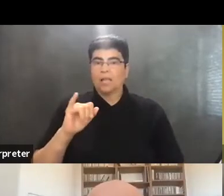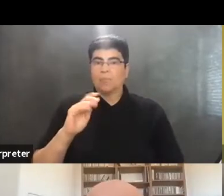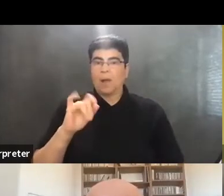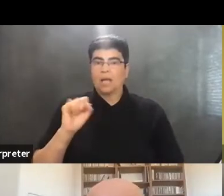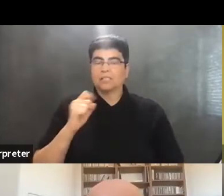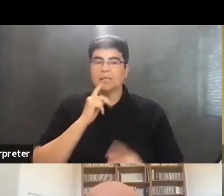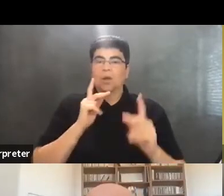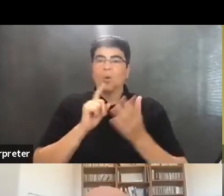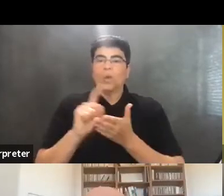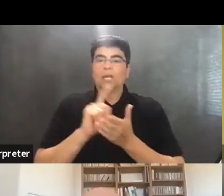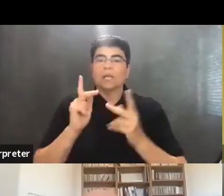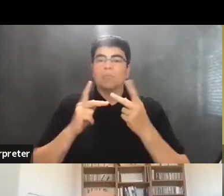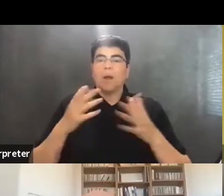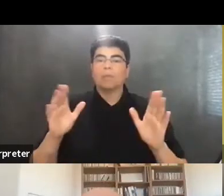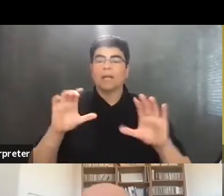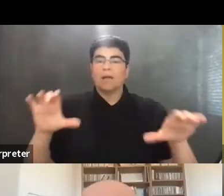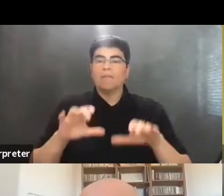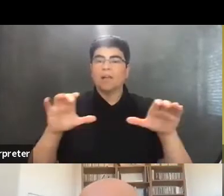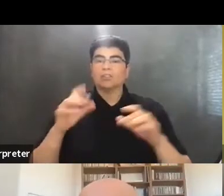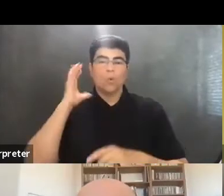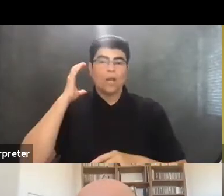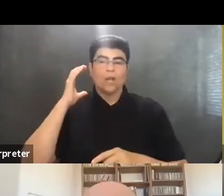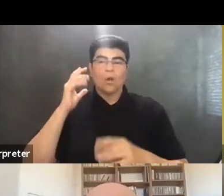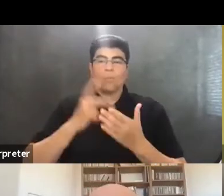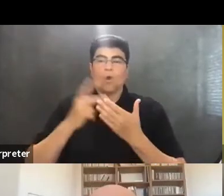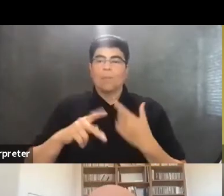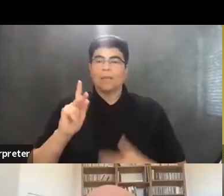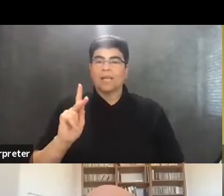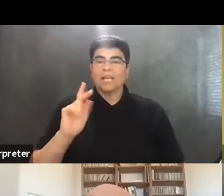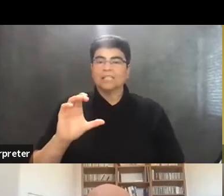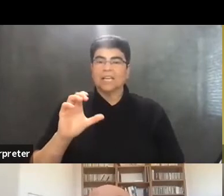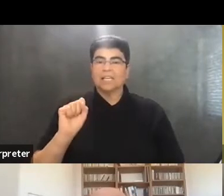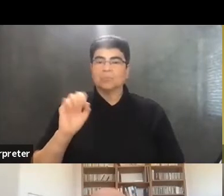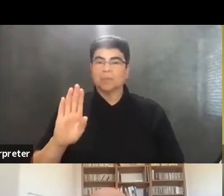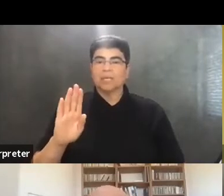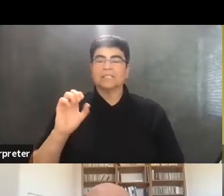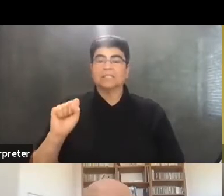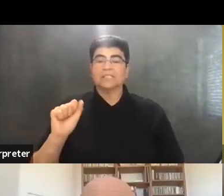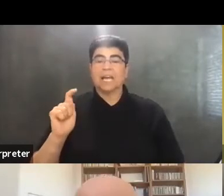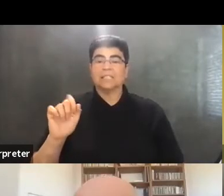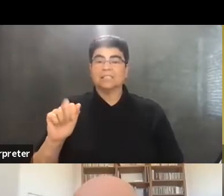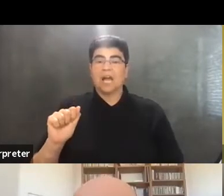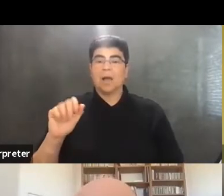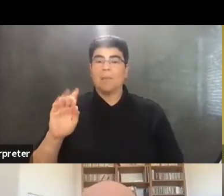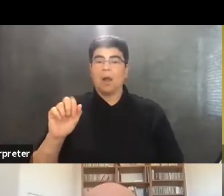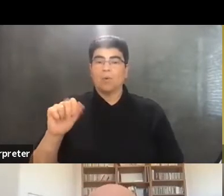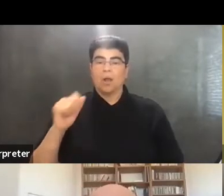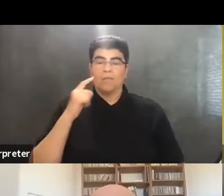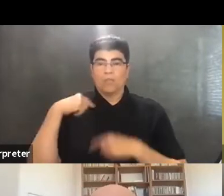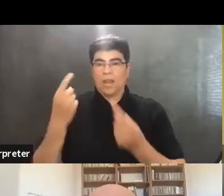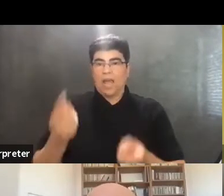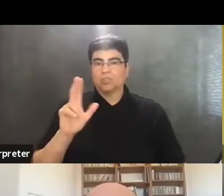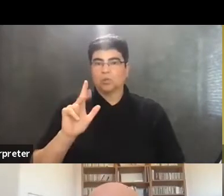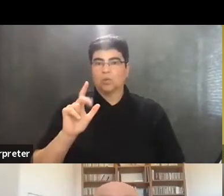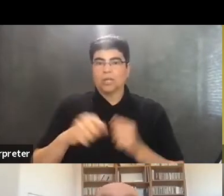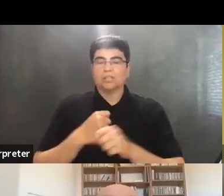affairs radio program on KCSB-FM Santa Barbara for the last 23 years. She is